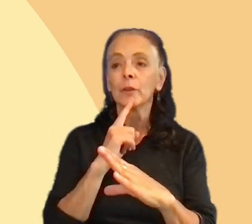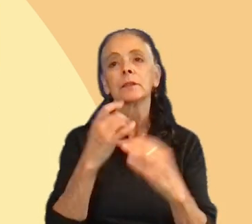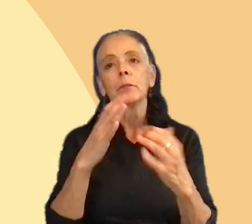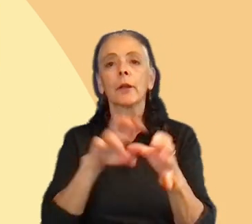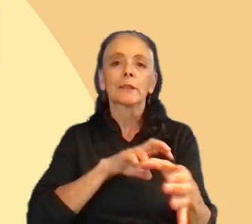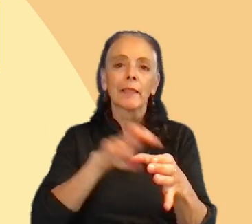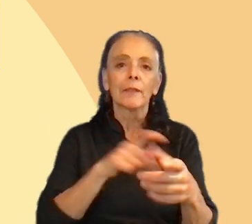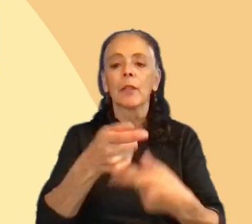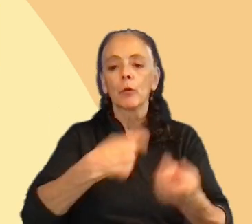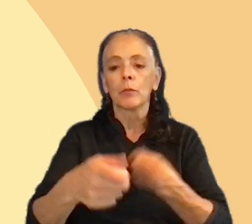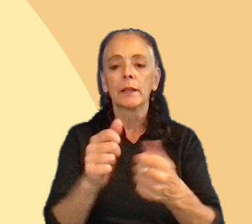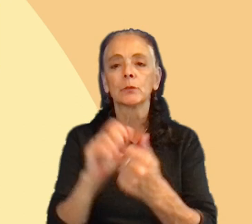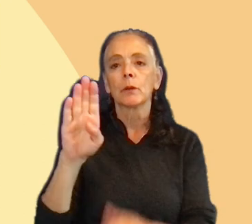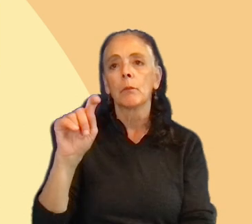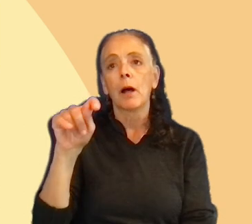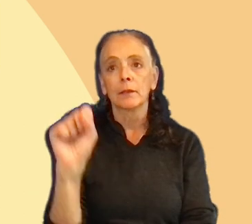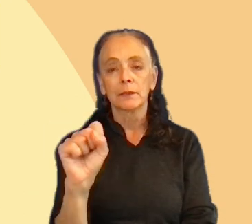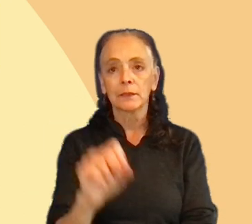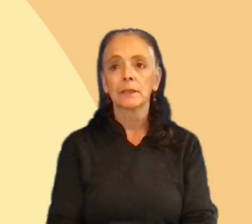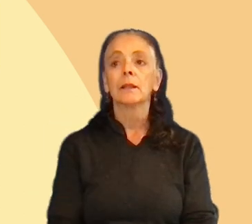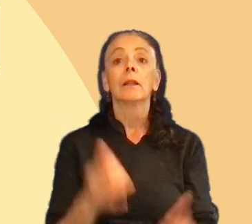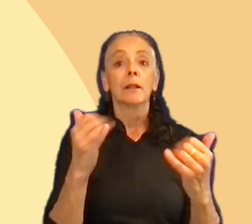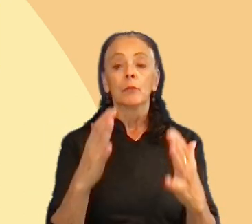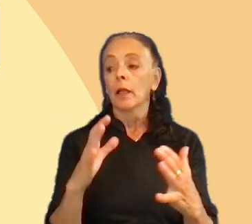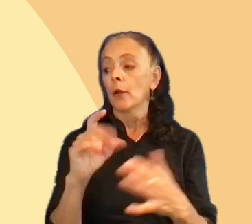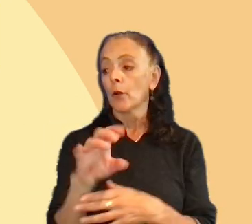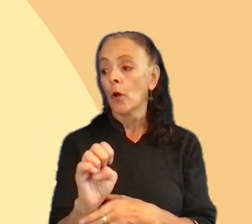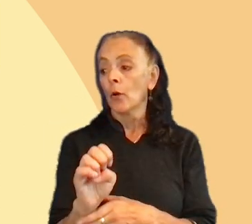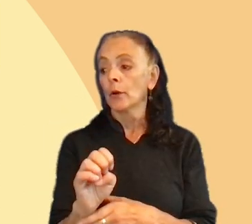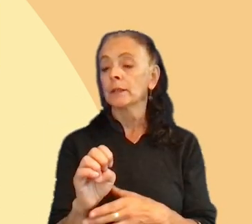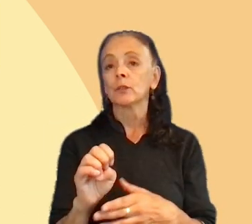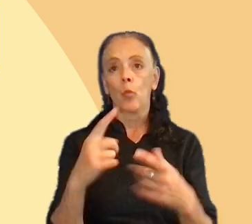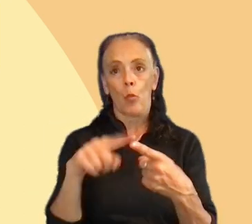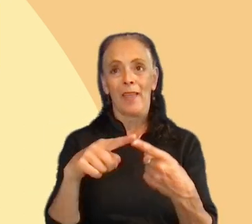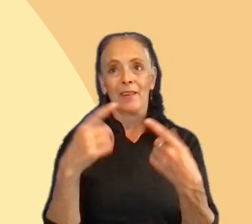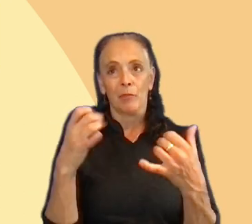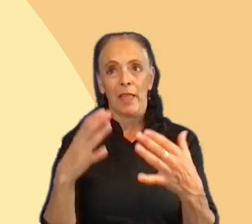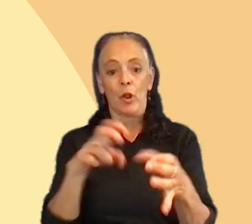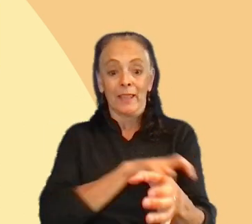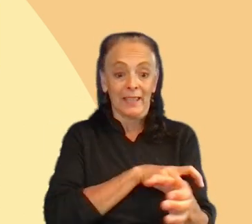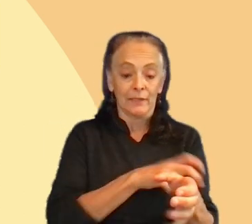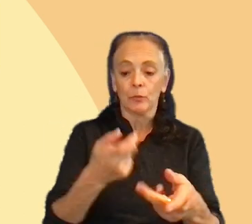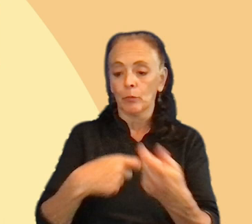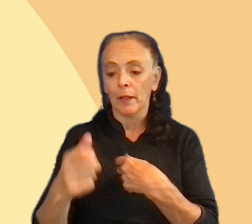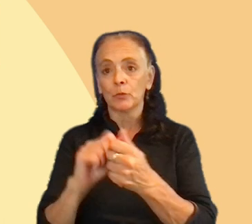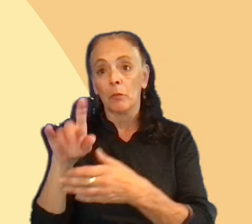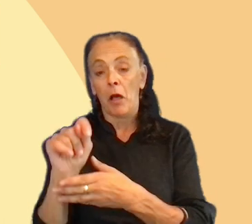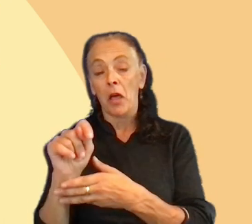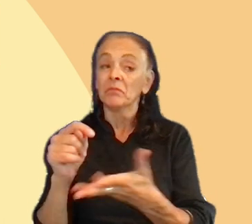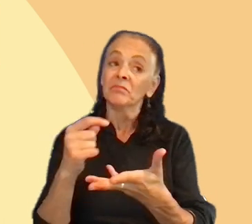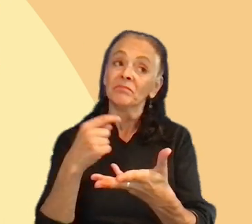are replaced by bots. And the player quote was, when someone leaves the game and is replaced by a bot, I leave the game too.